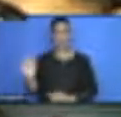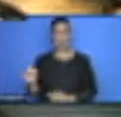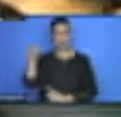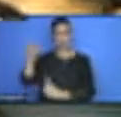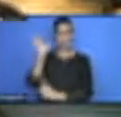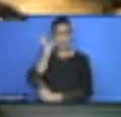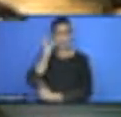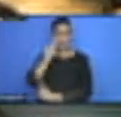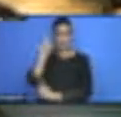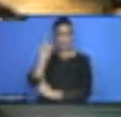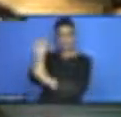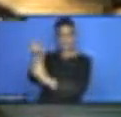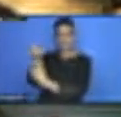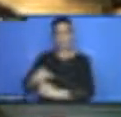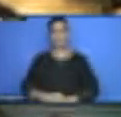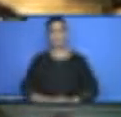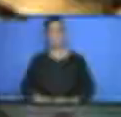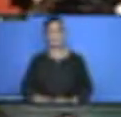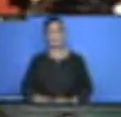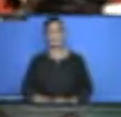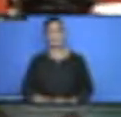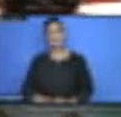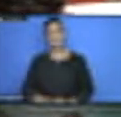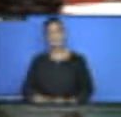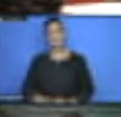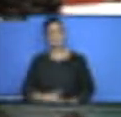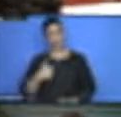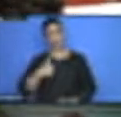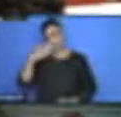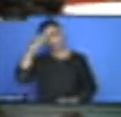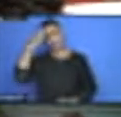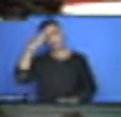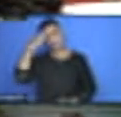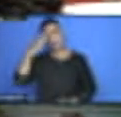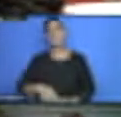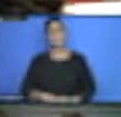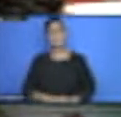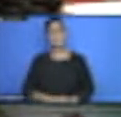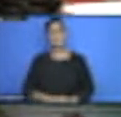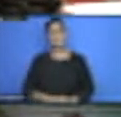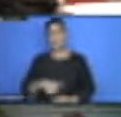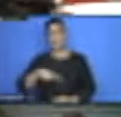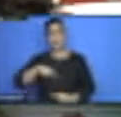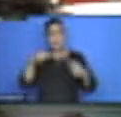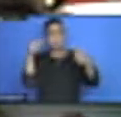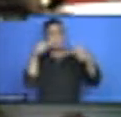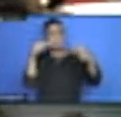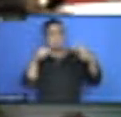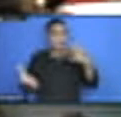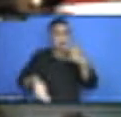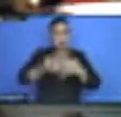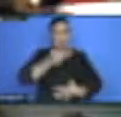I know for sure what we are trying to achieve is to provide service, basic